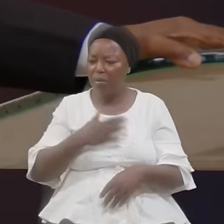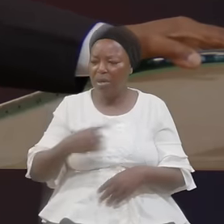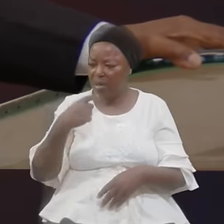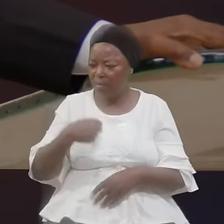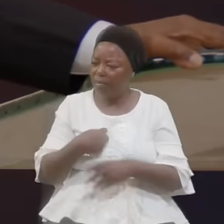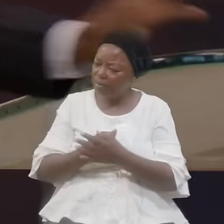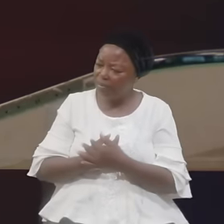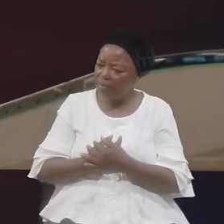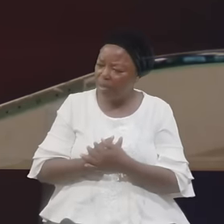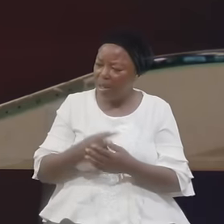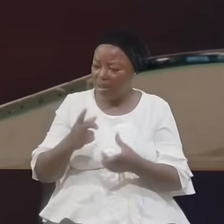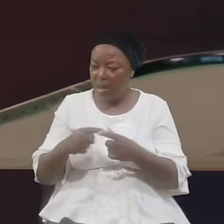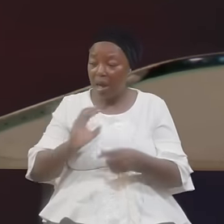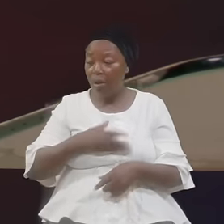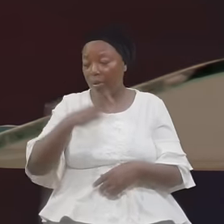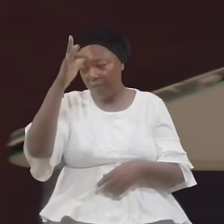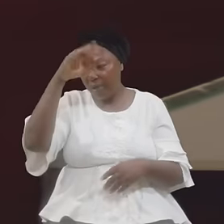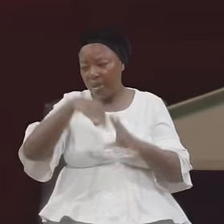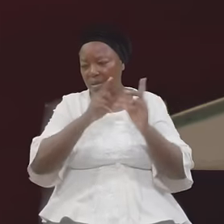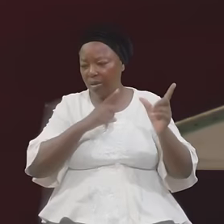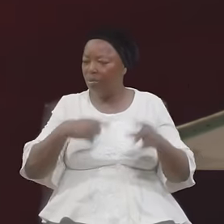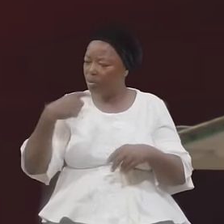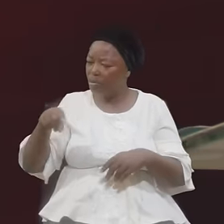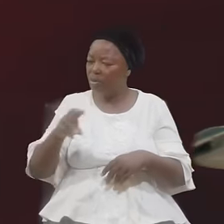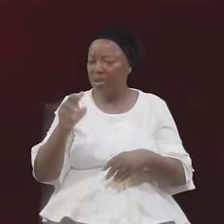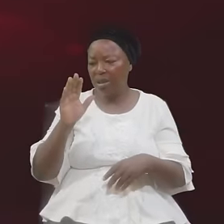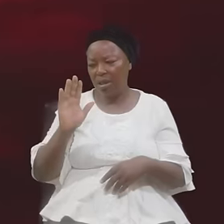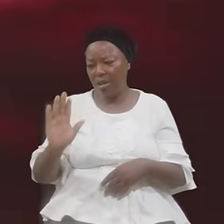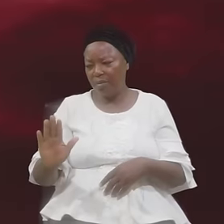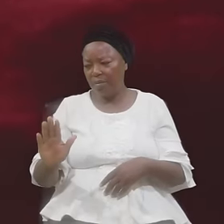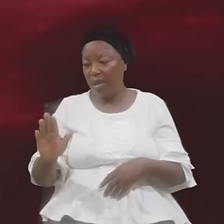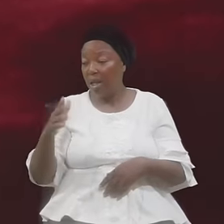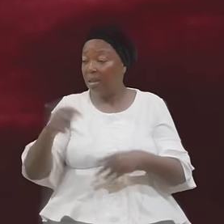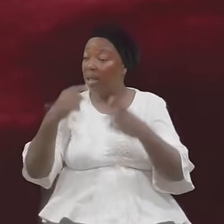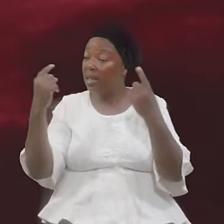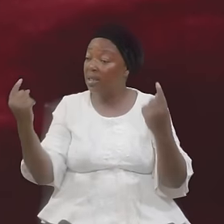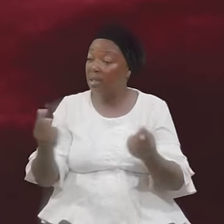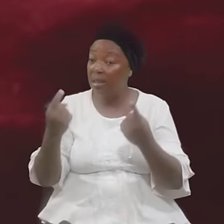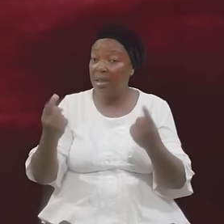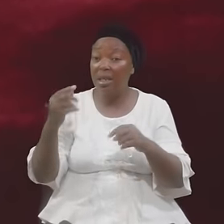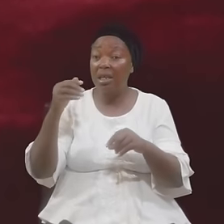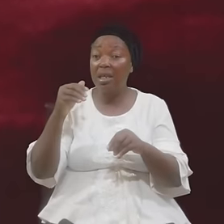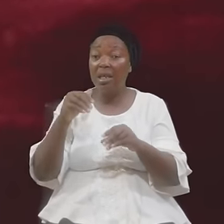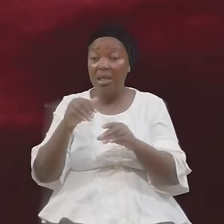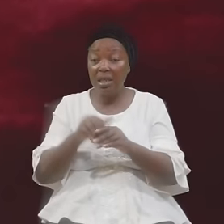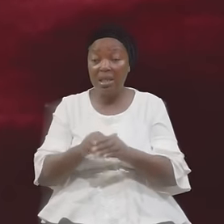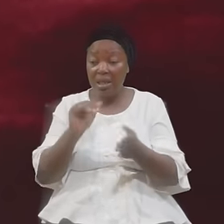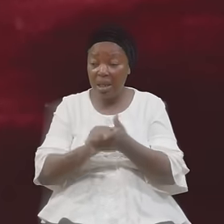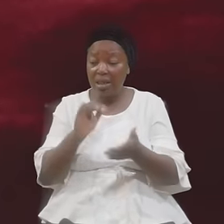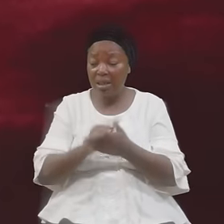Then I Told Him The Sin Is Being Committing